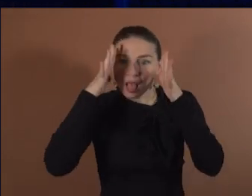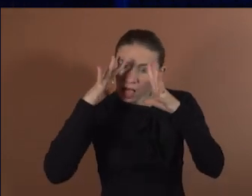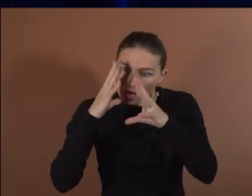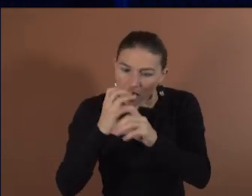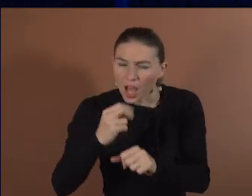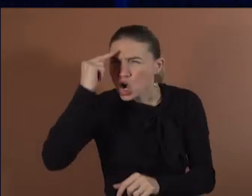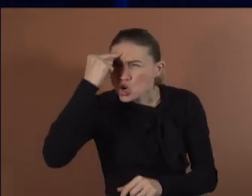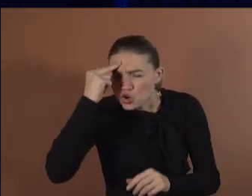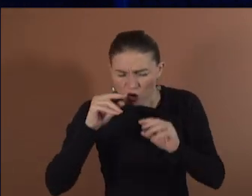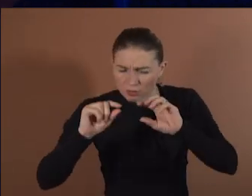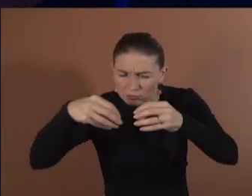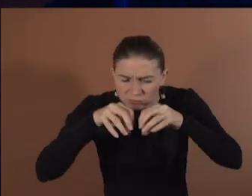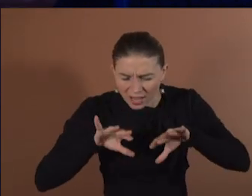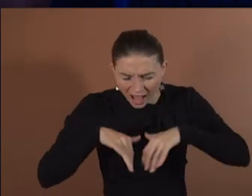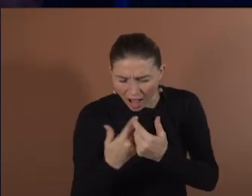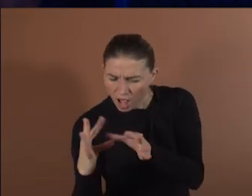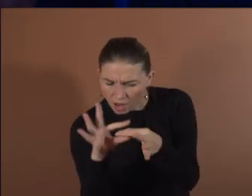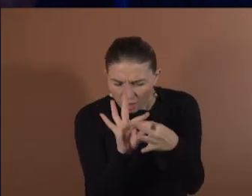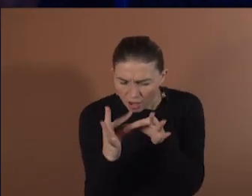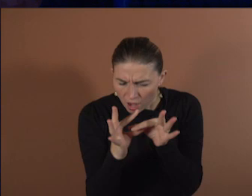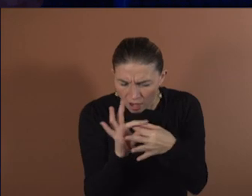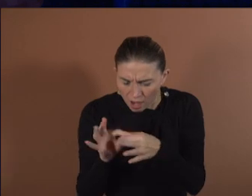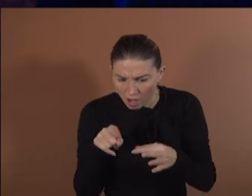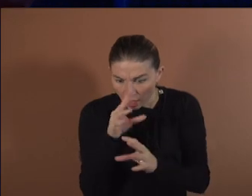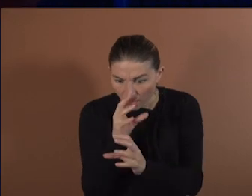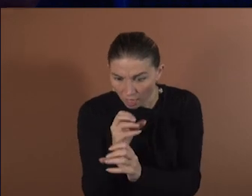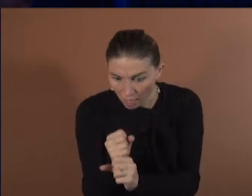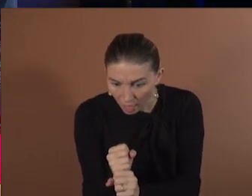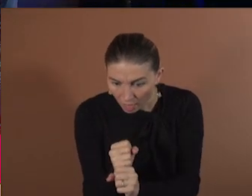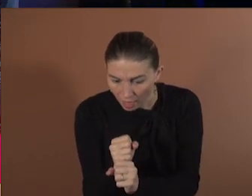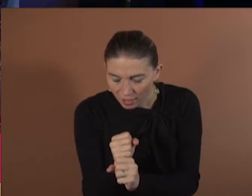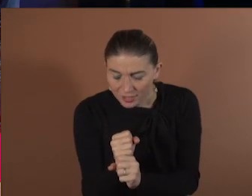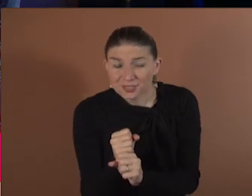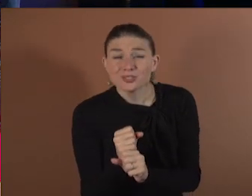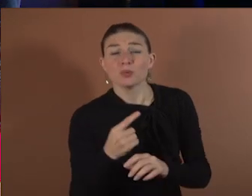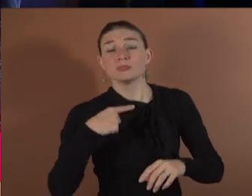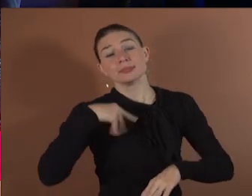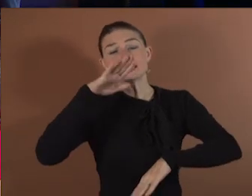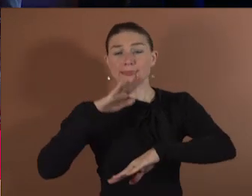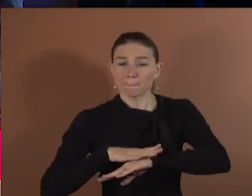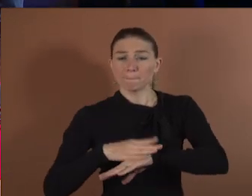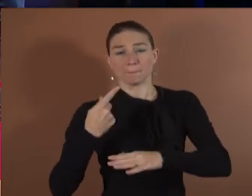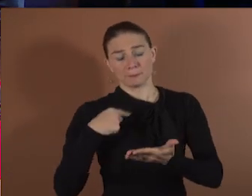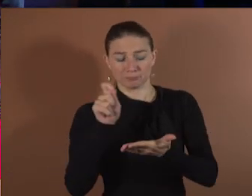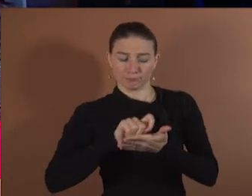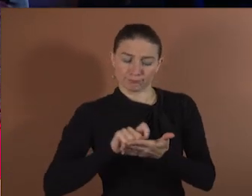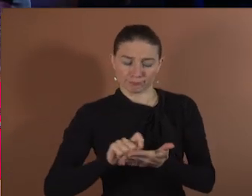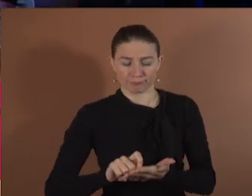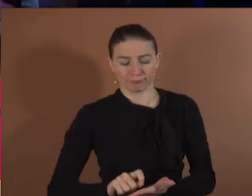At some point some of my peers even called me Zwei Stein. You know, Einstein was already given.